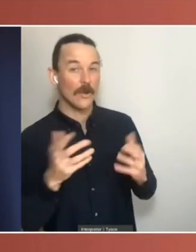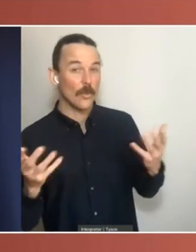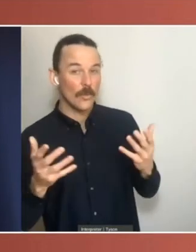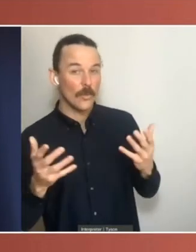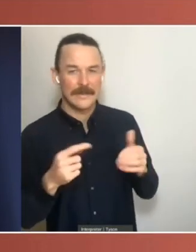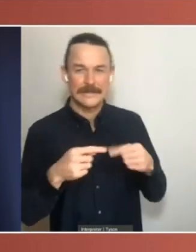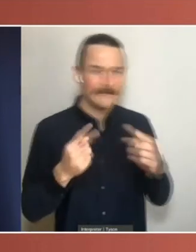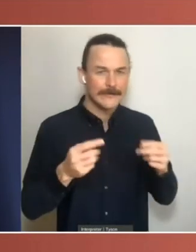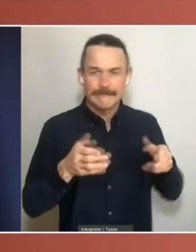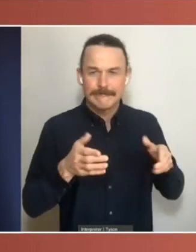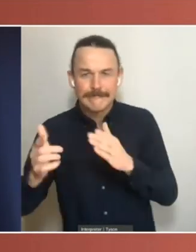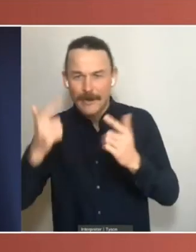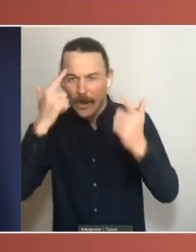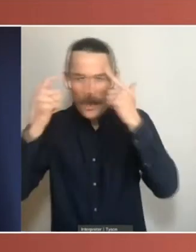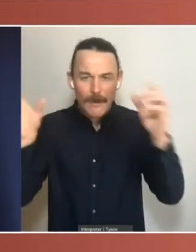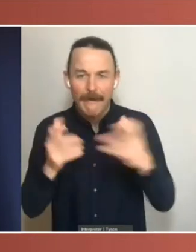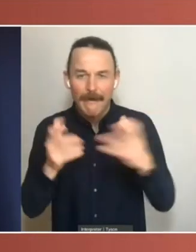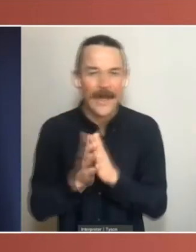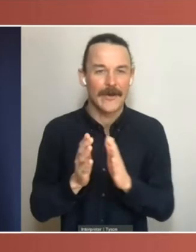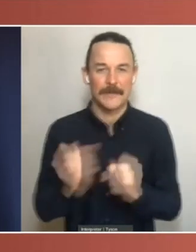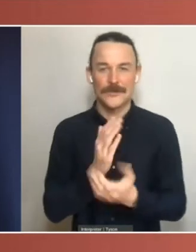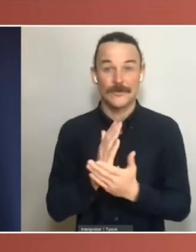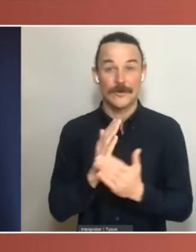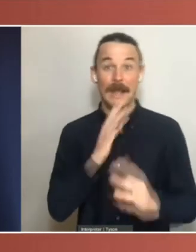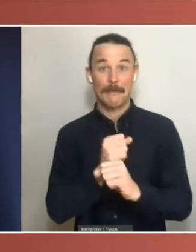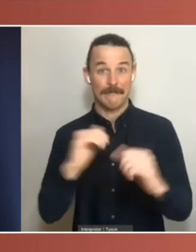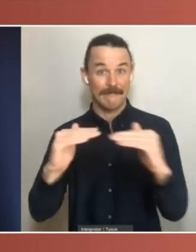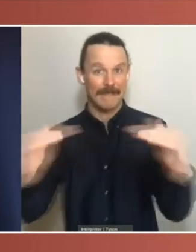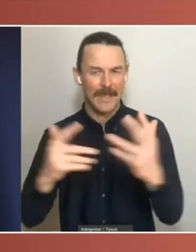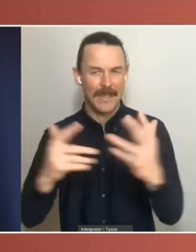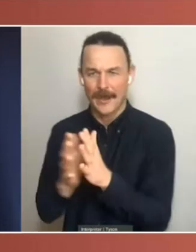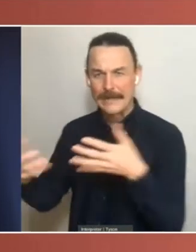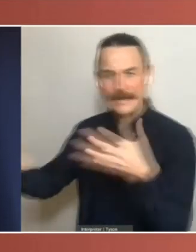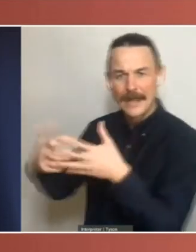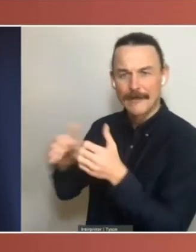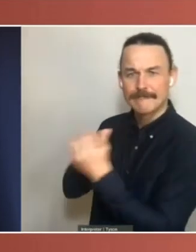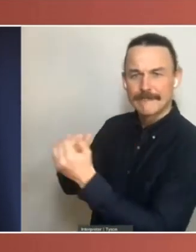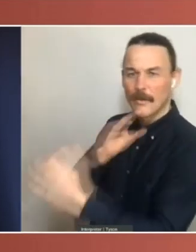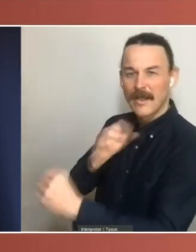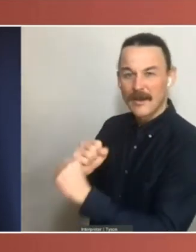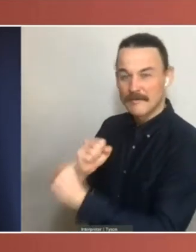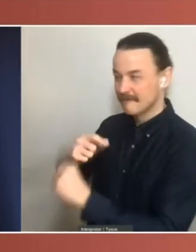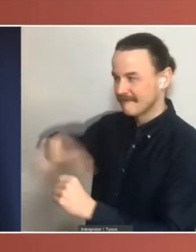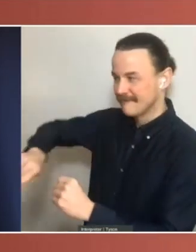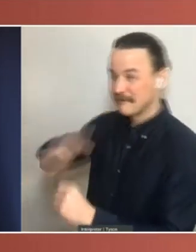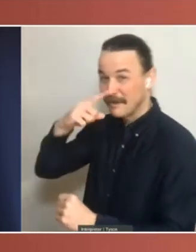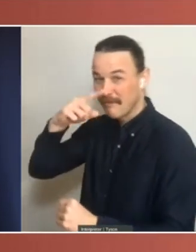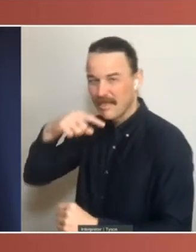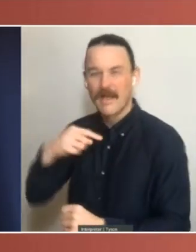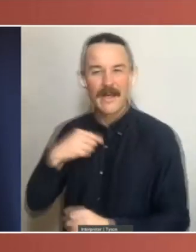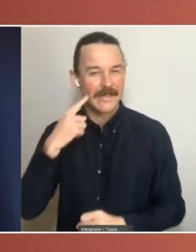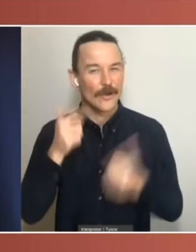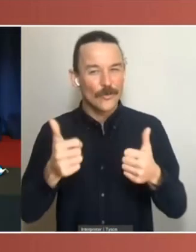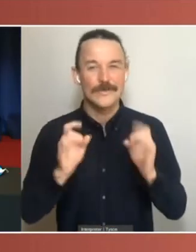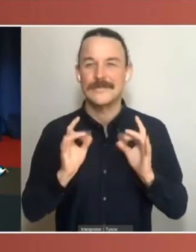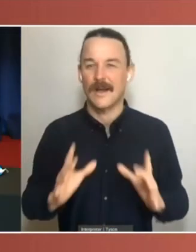engaging the public are a good place to start. So good for the work there. Thank you. E